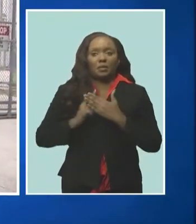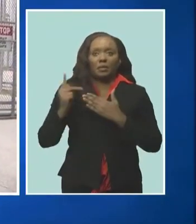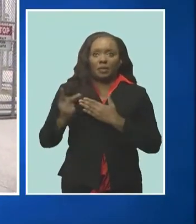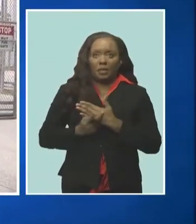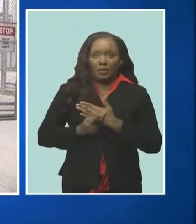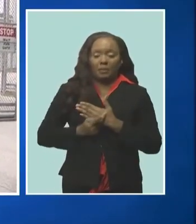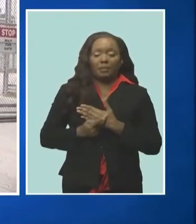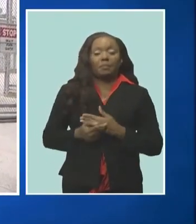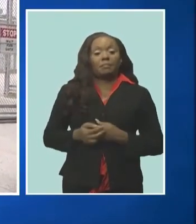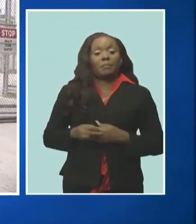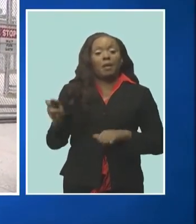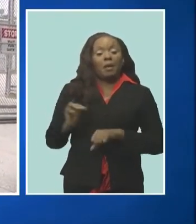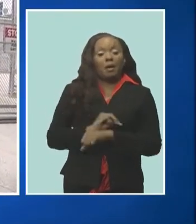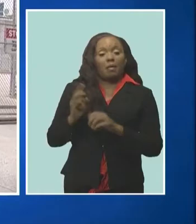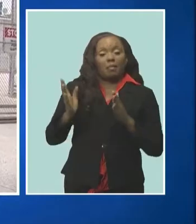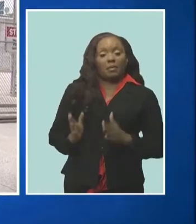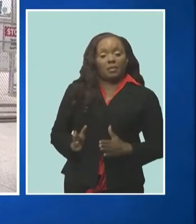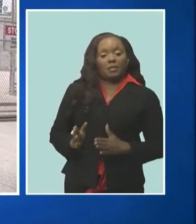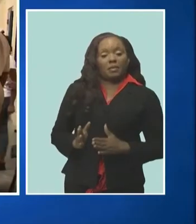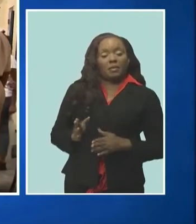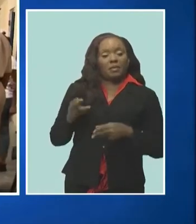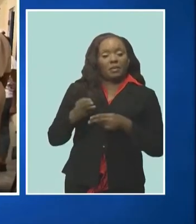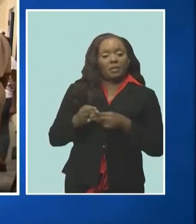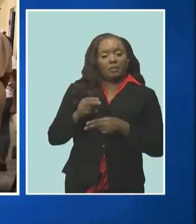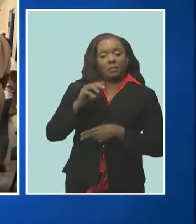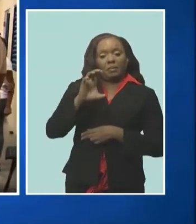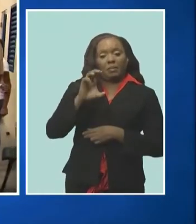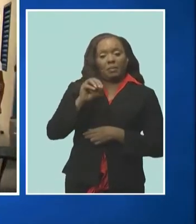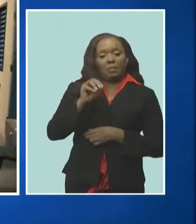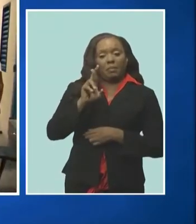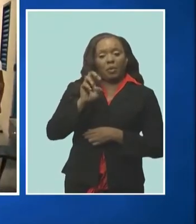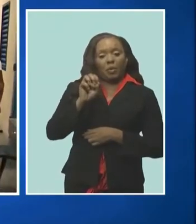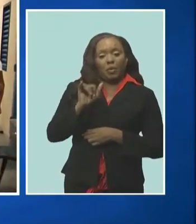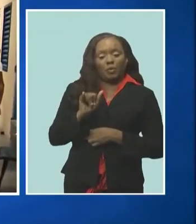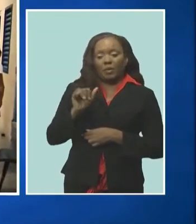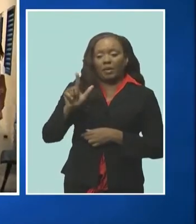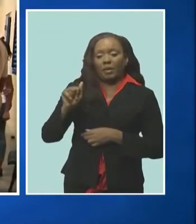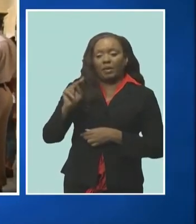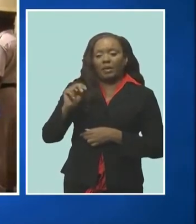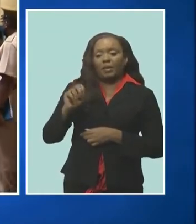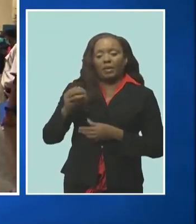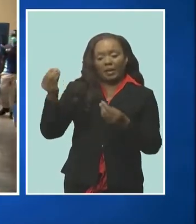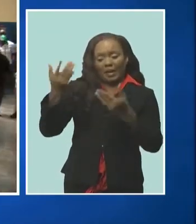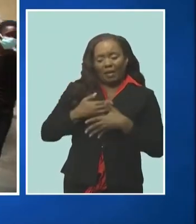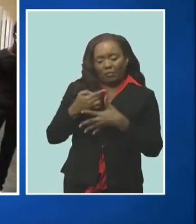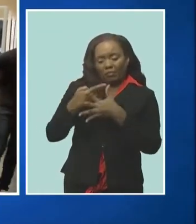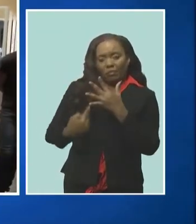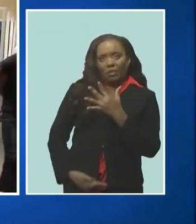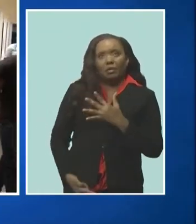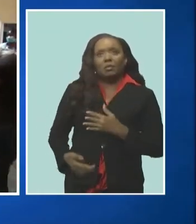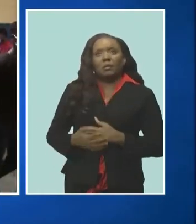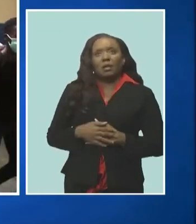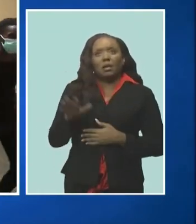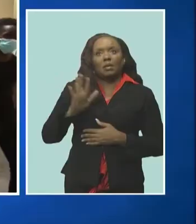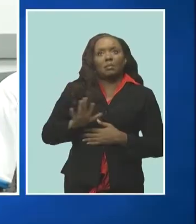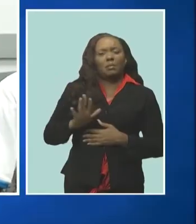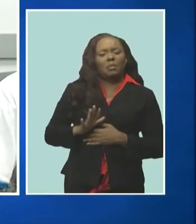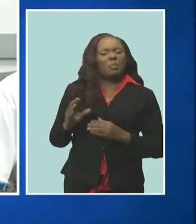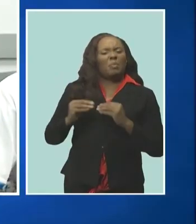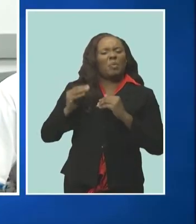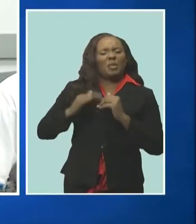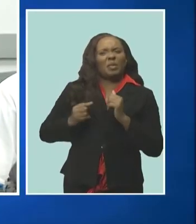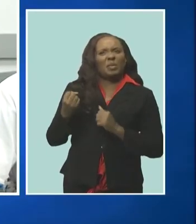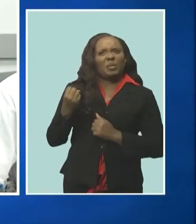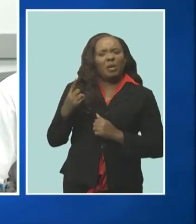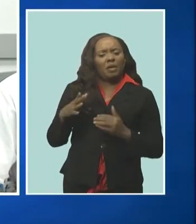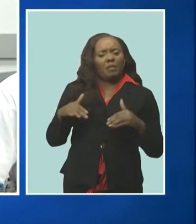with responsibility for crime prevention corey lane provided more details while touring the prison with more than a dozen youth from the program this initiative however